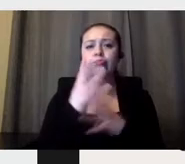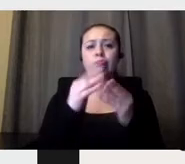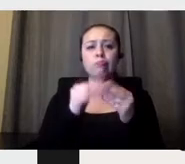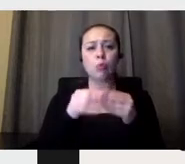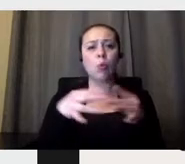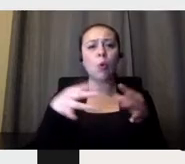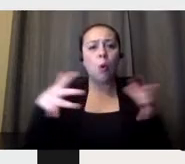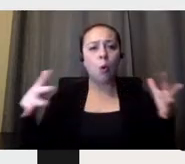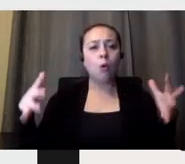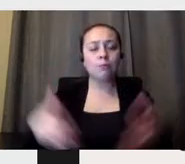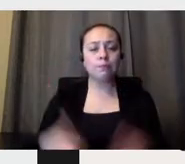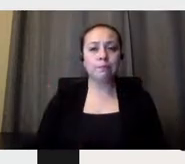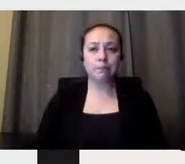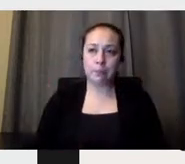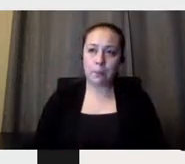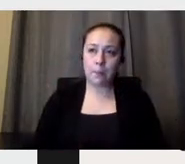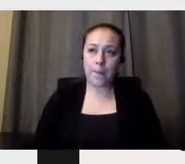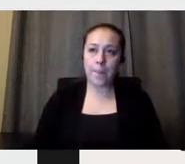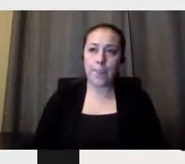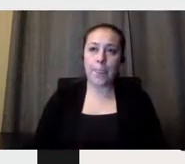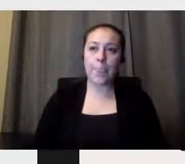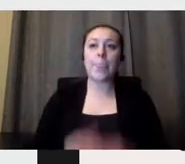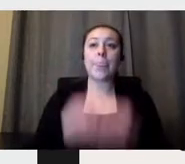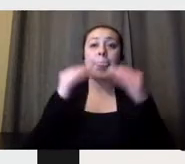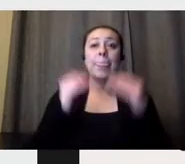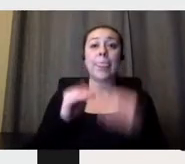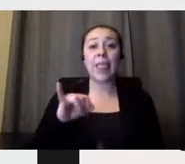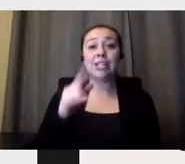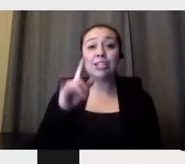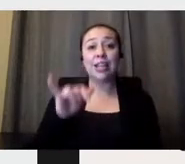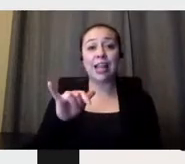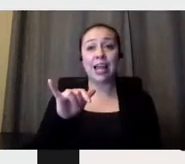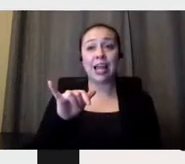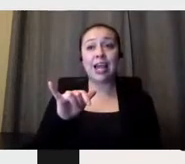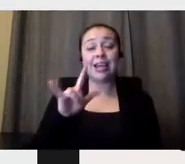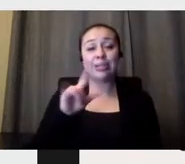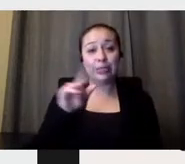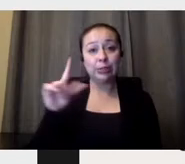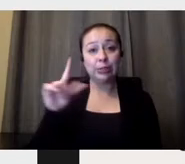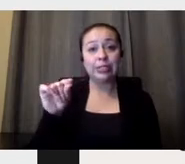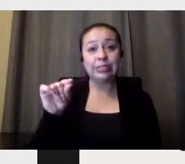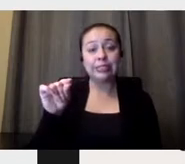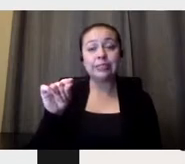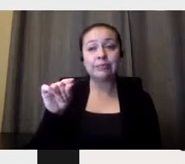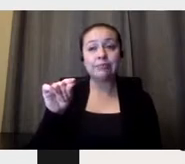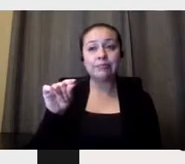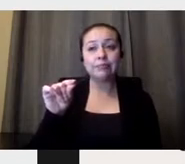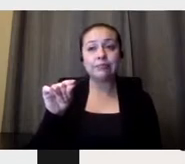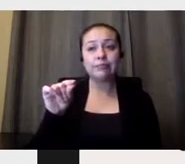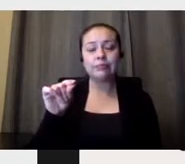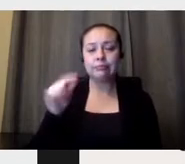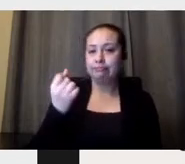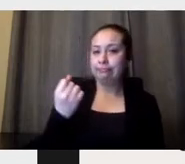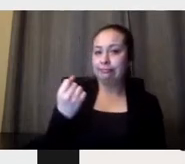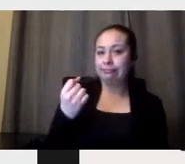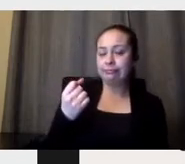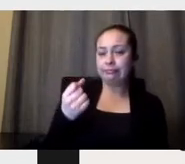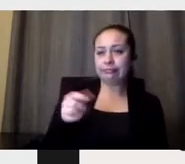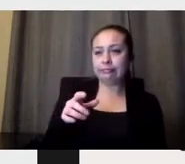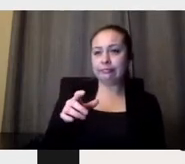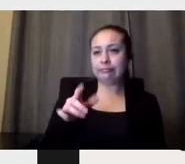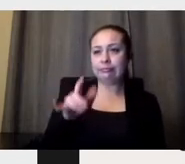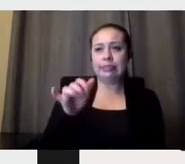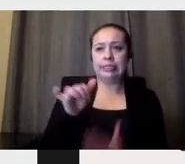In July 2020, it was appreciated that the next year, that is last year, 2021,